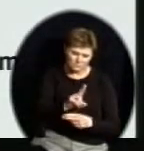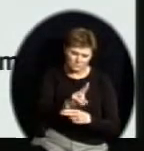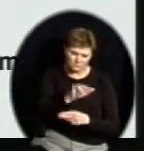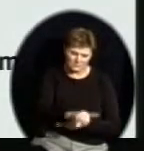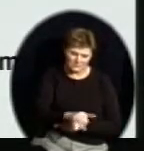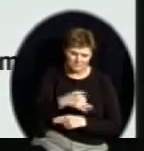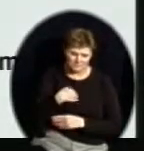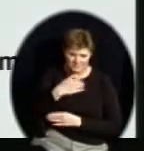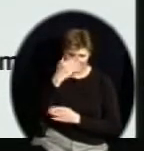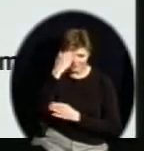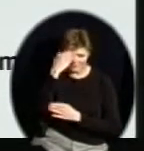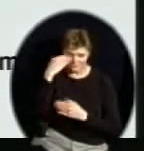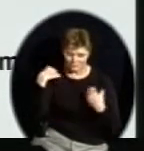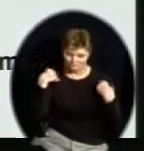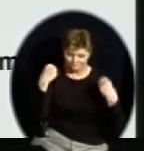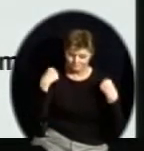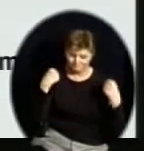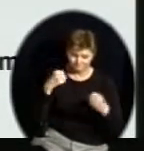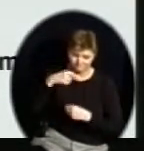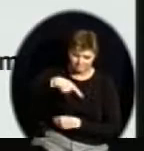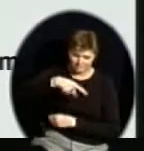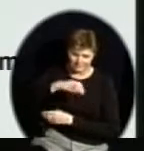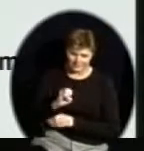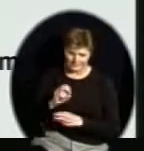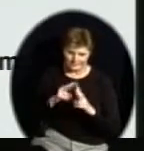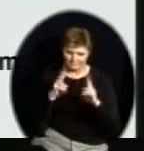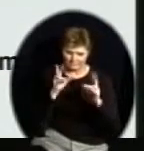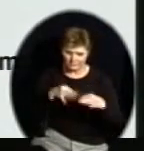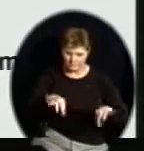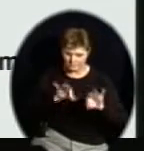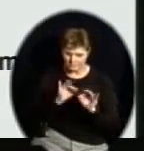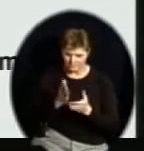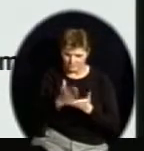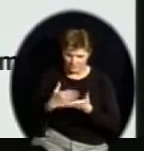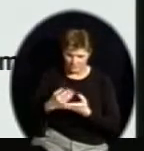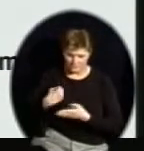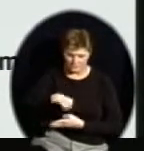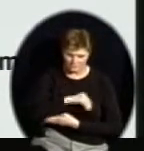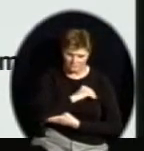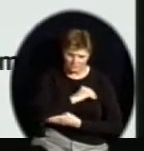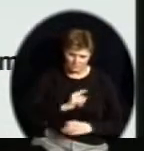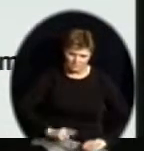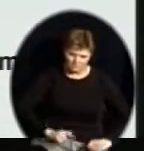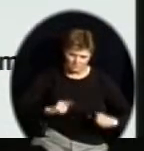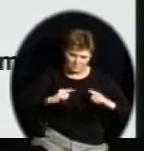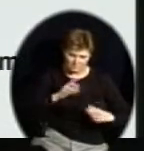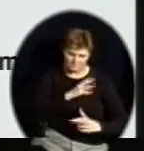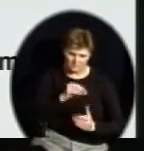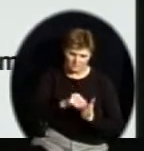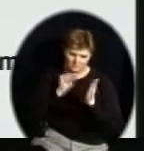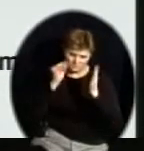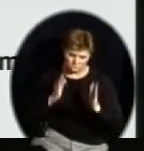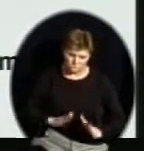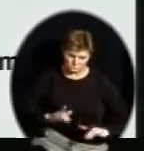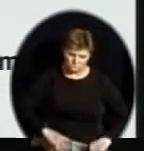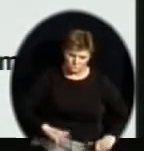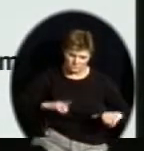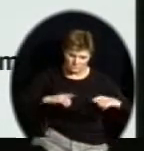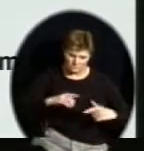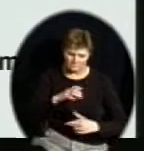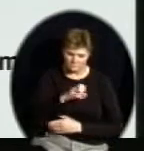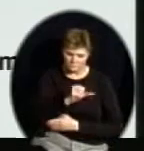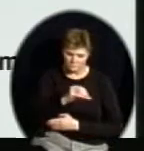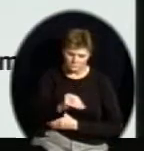of my life, and that's also a very important part of our students' life. And Mr. Kingery provided information on the breakfasts that we're serving daily, the